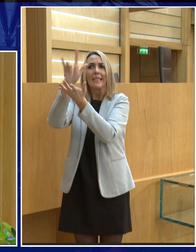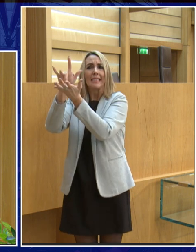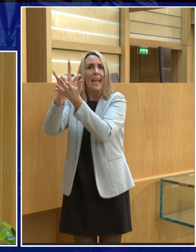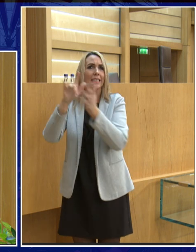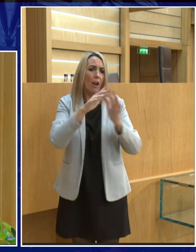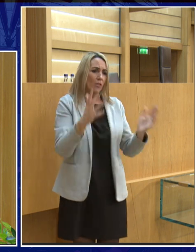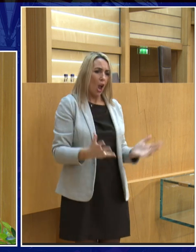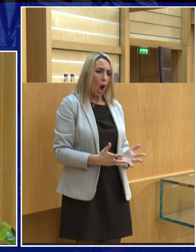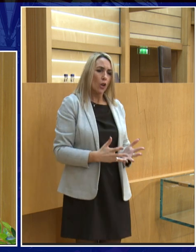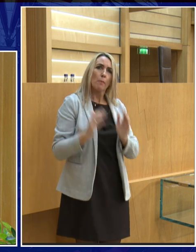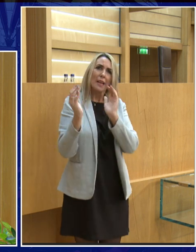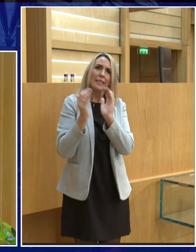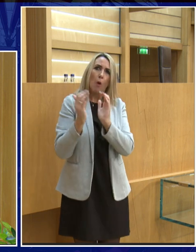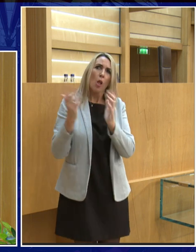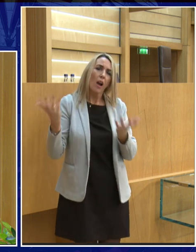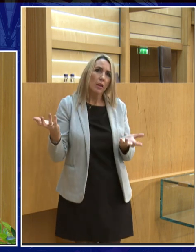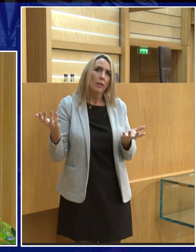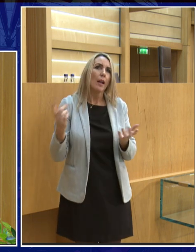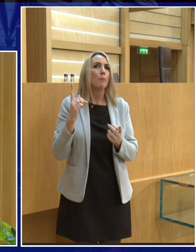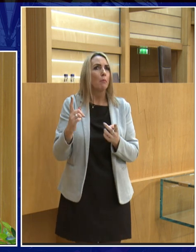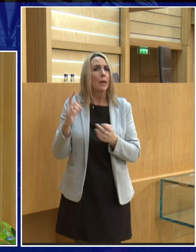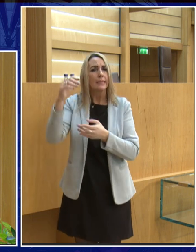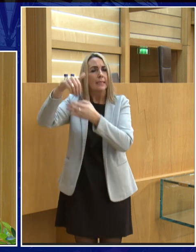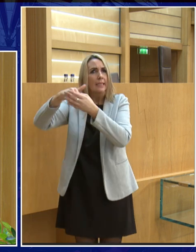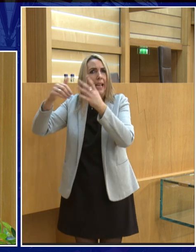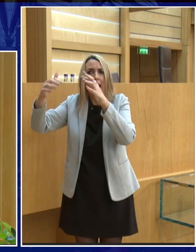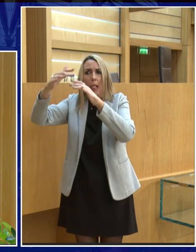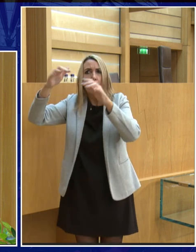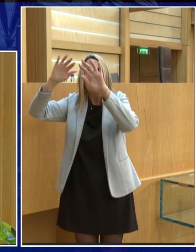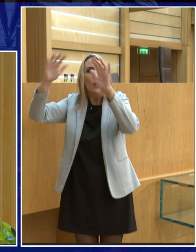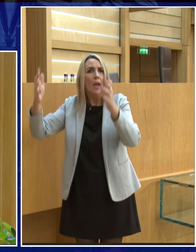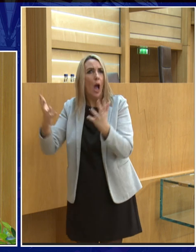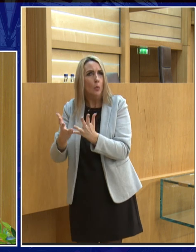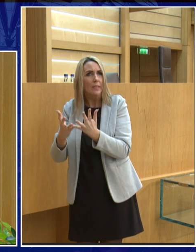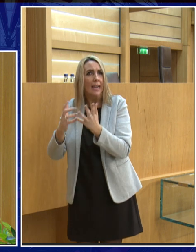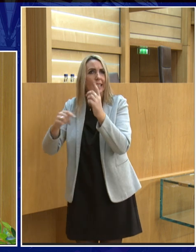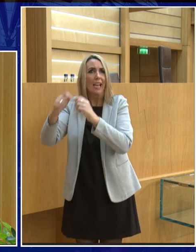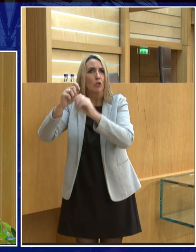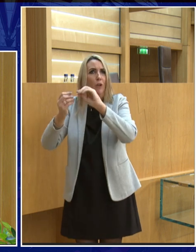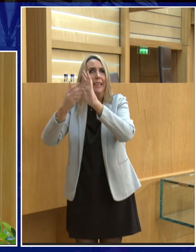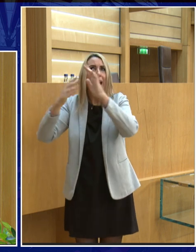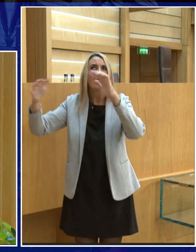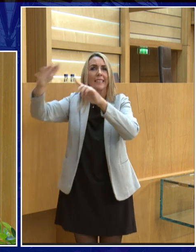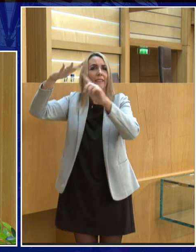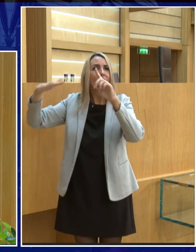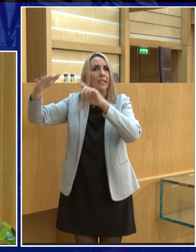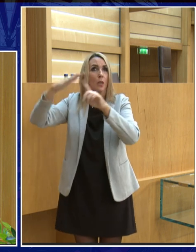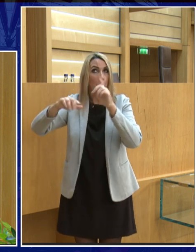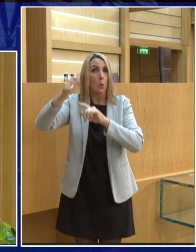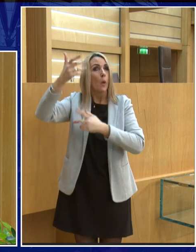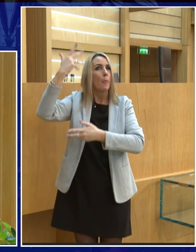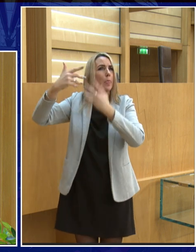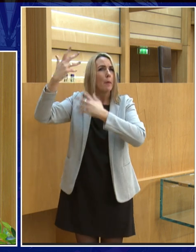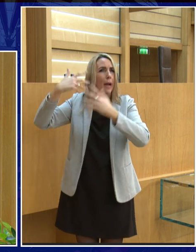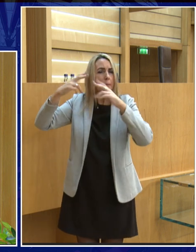smaller in comparison to the size of the planet but does it have a liquid outer layer which can cause a magnetic field we know it did in the past because we